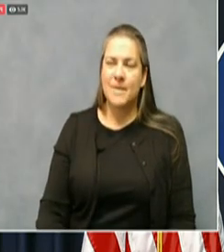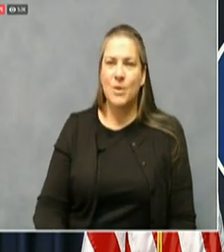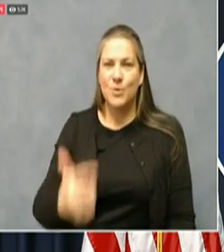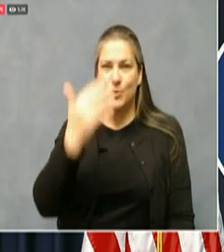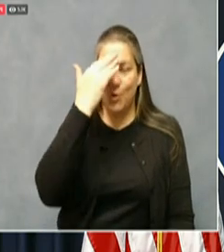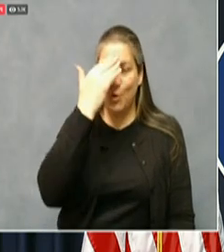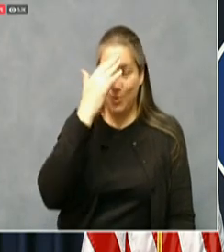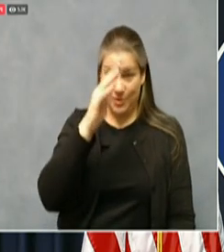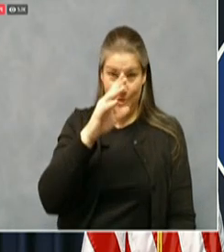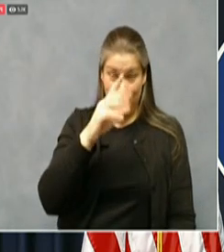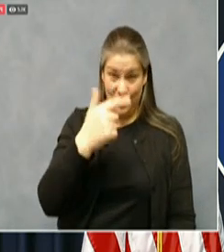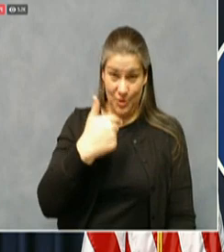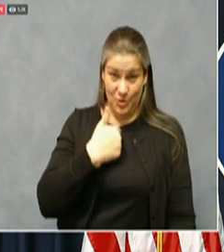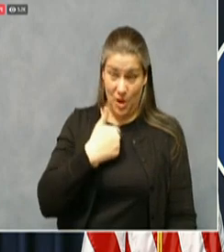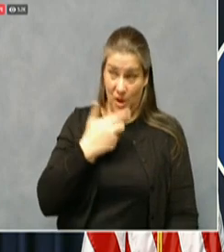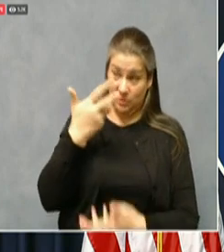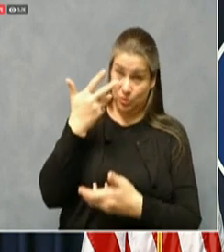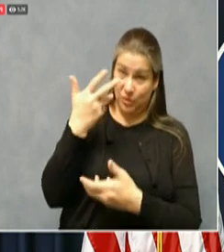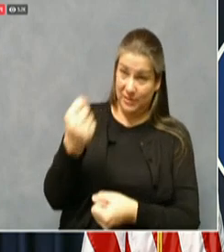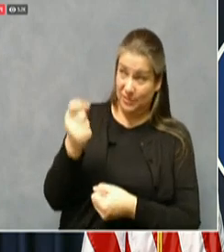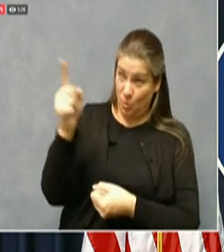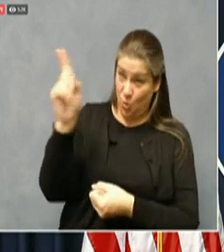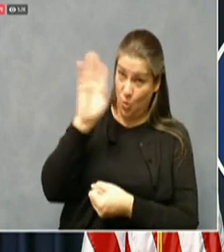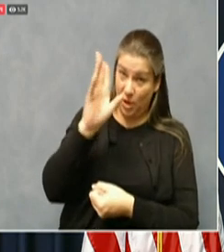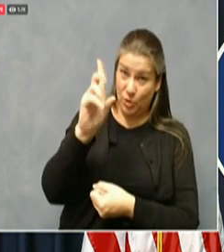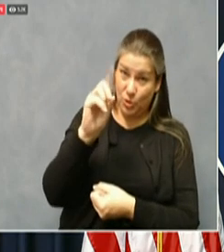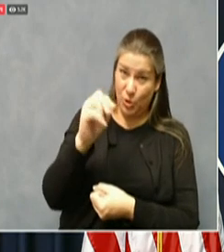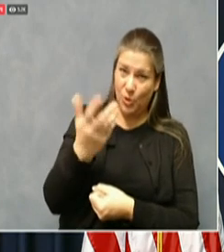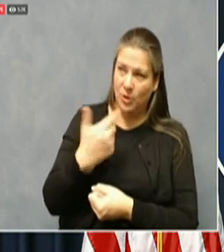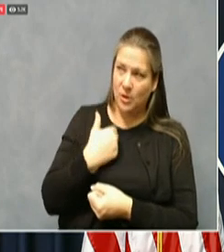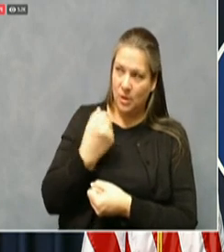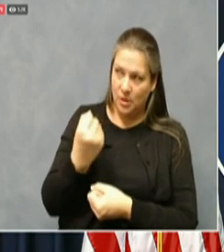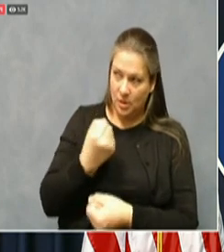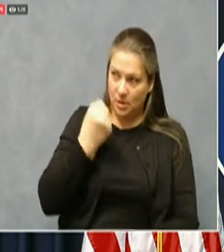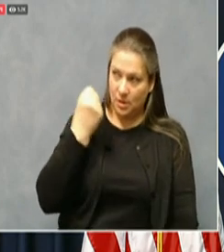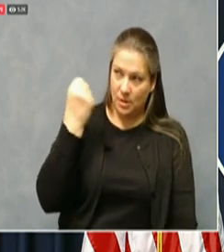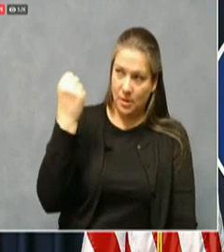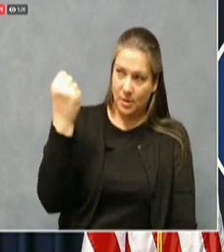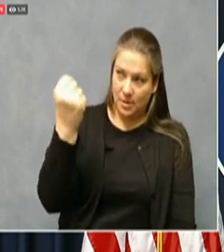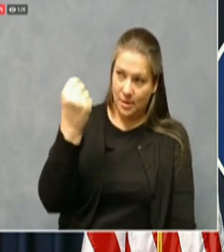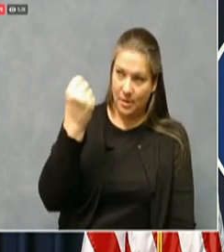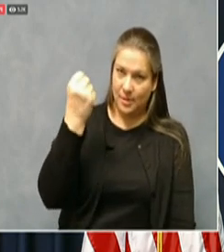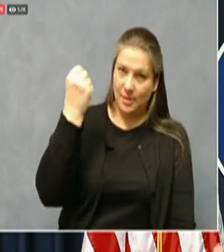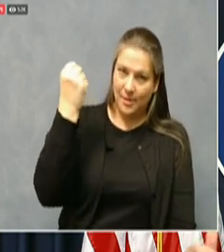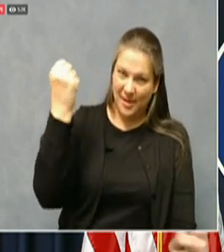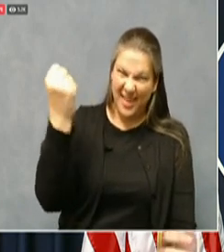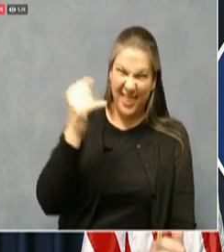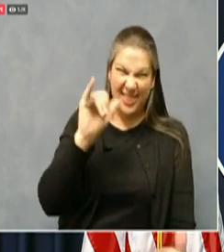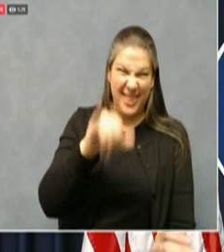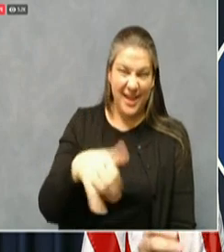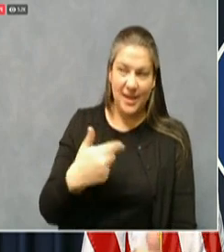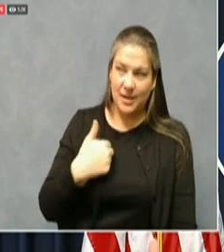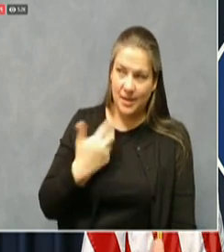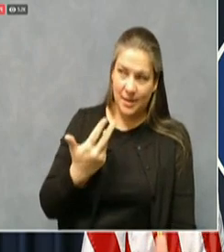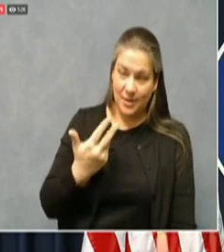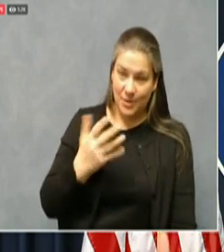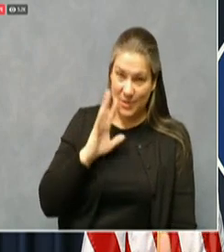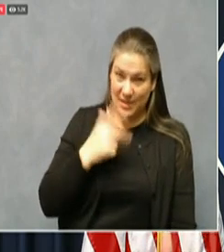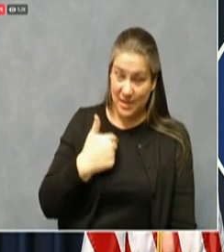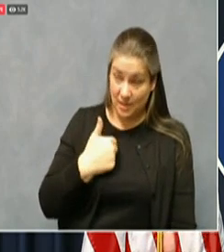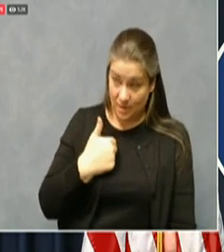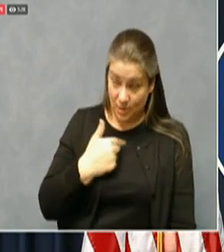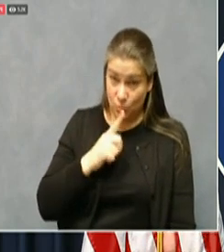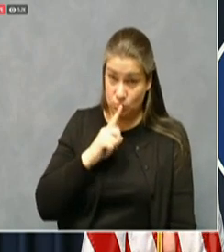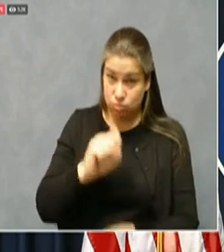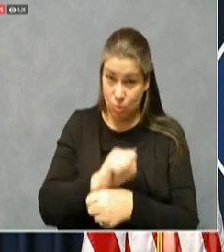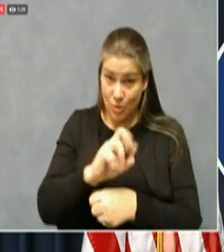we've needed it for so long. And remember, with with all the different things we do, we have to give certain notice. mean, if